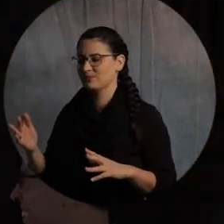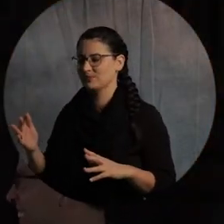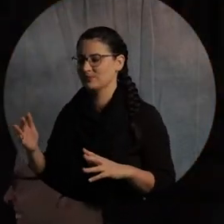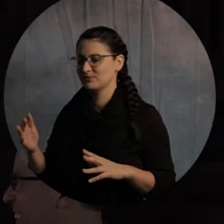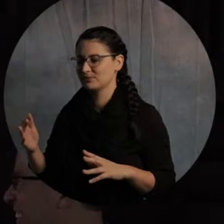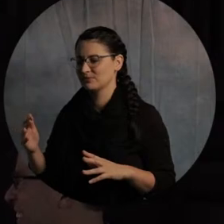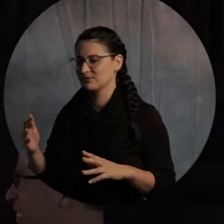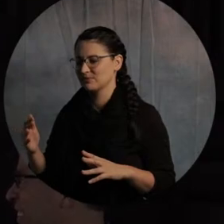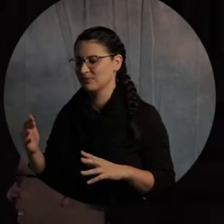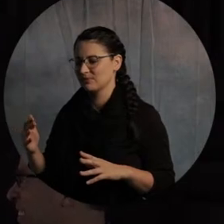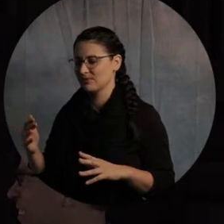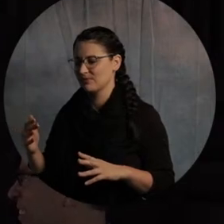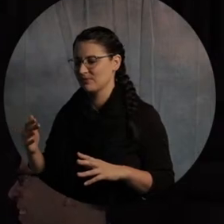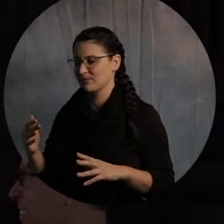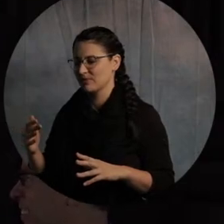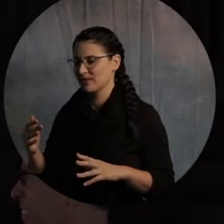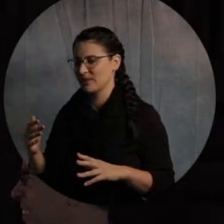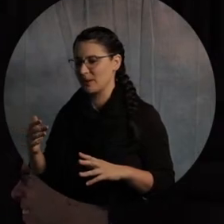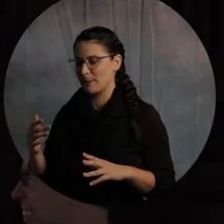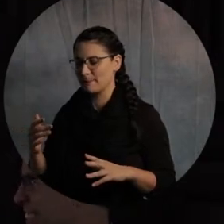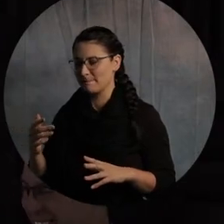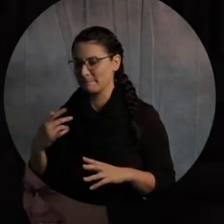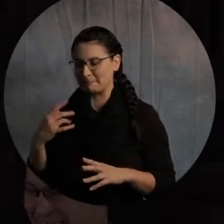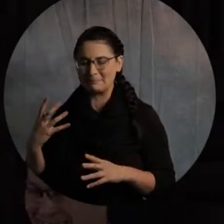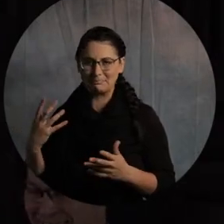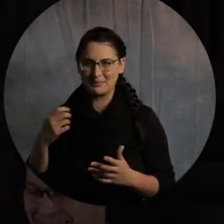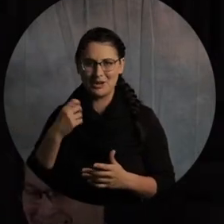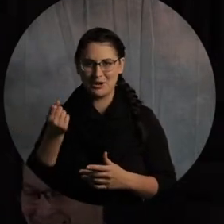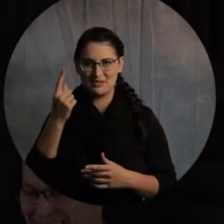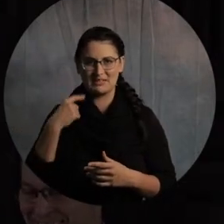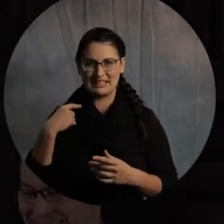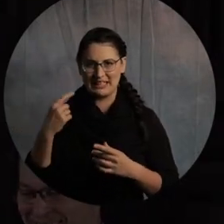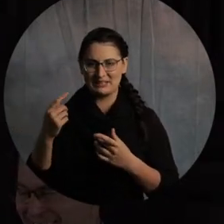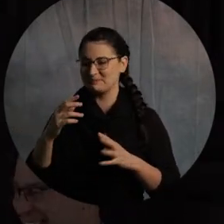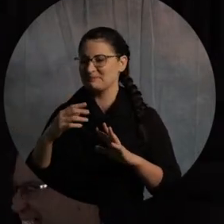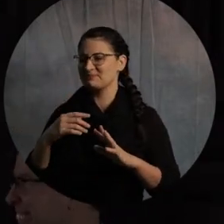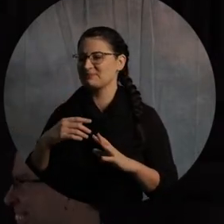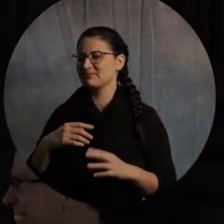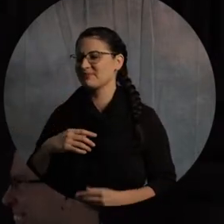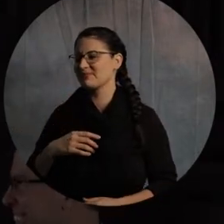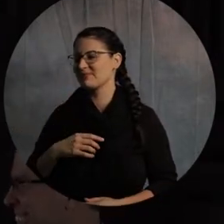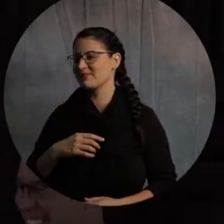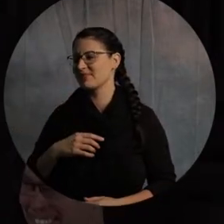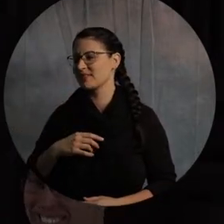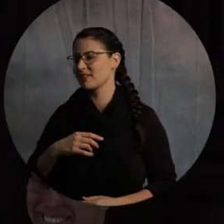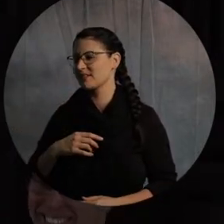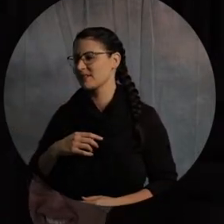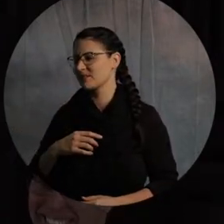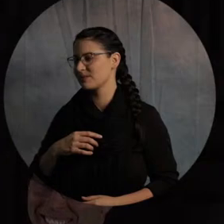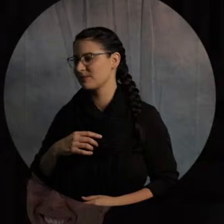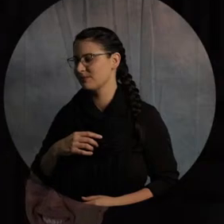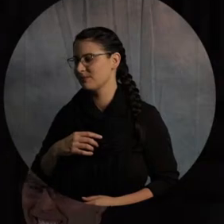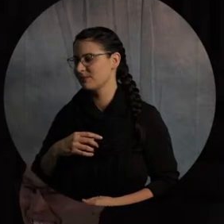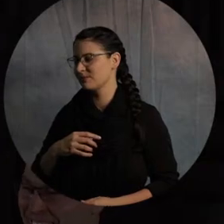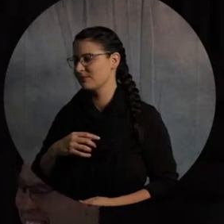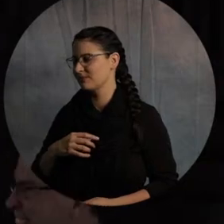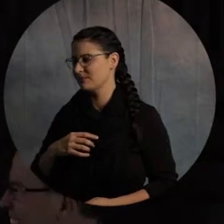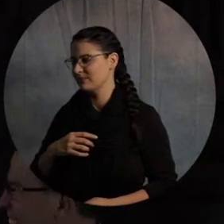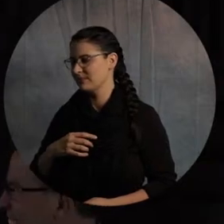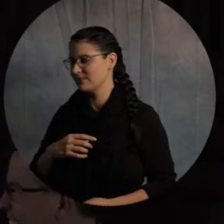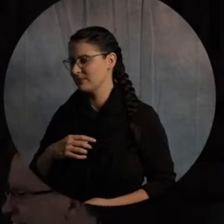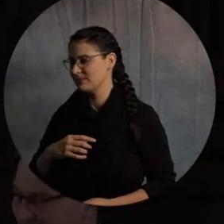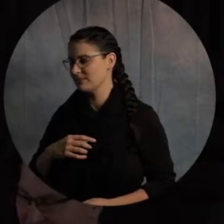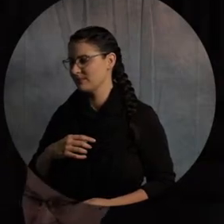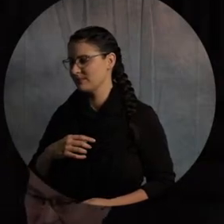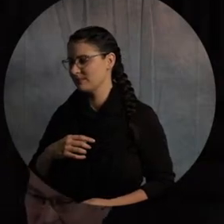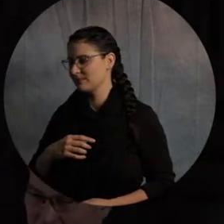treat you like they did the bird on Dumb and Dumber, all right. So he's, he's telling these shepherds, you got to know that and it's your job